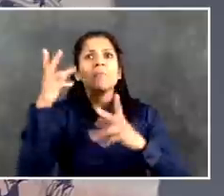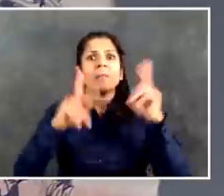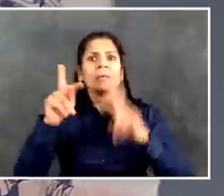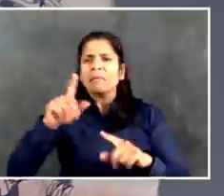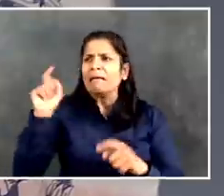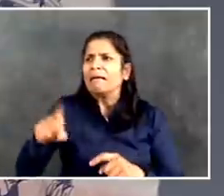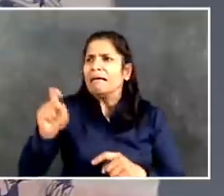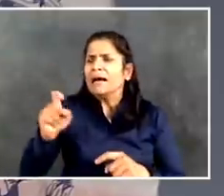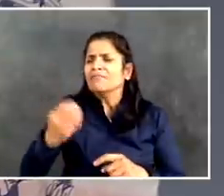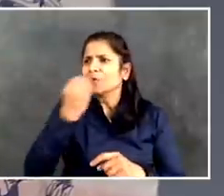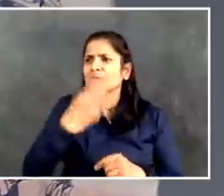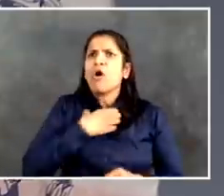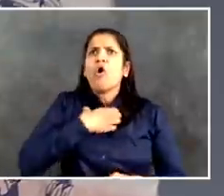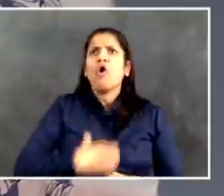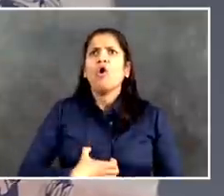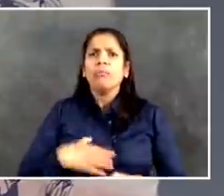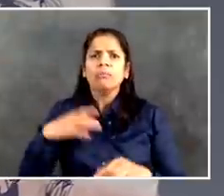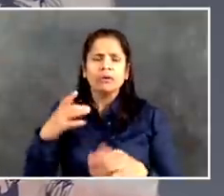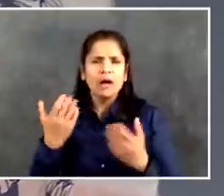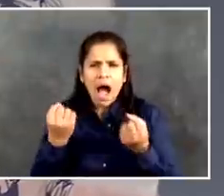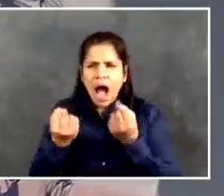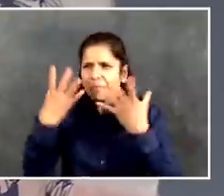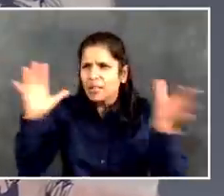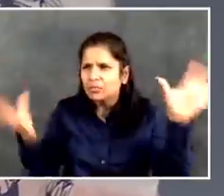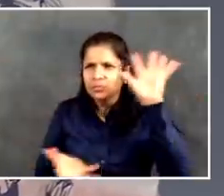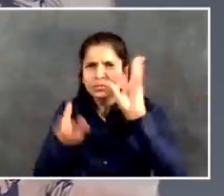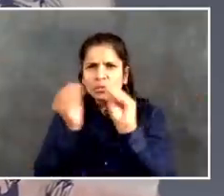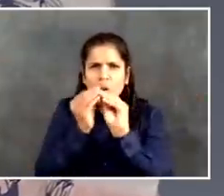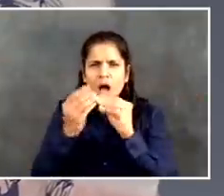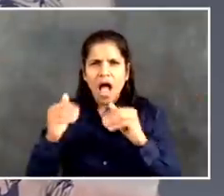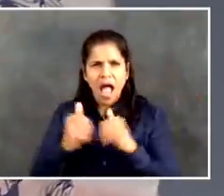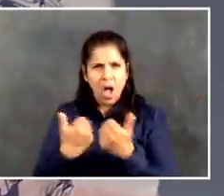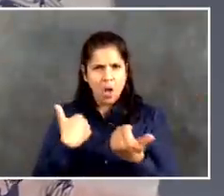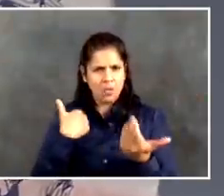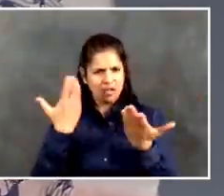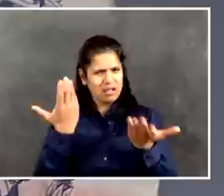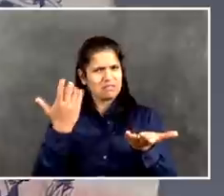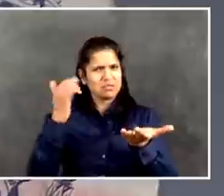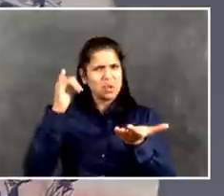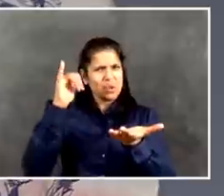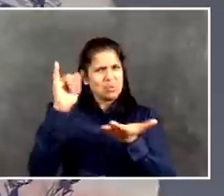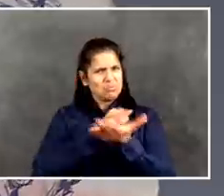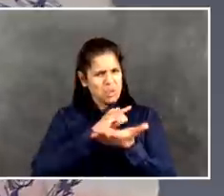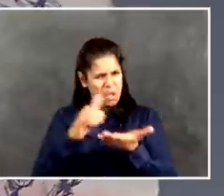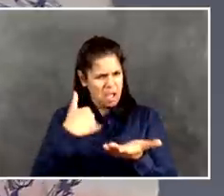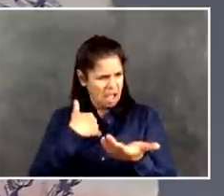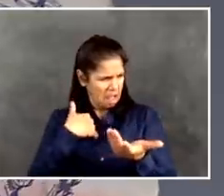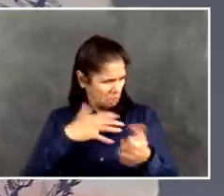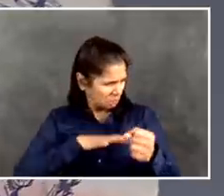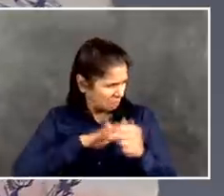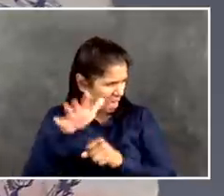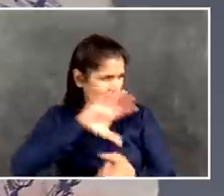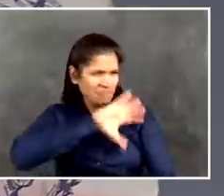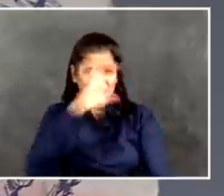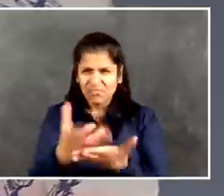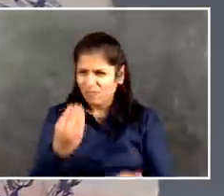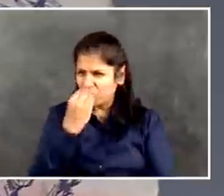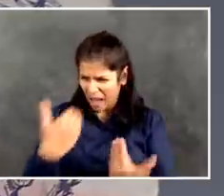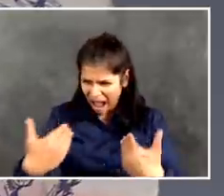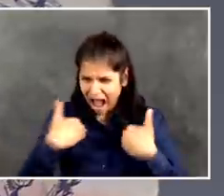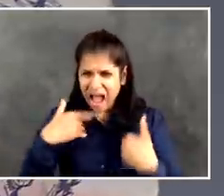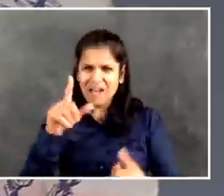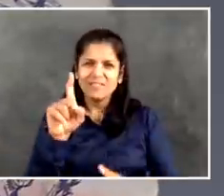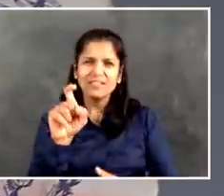help? Also, considering the plateau that we're seeing and concerns about how New Yorkers are going to behave when the weather improves, are you